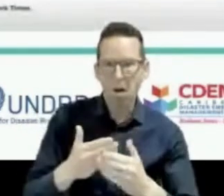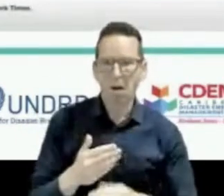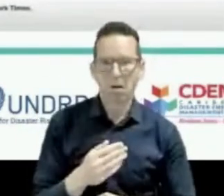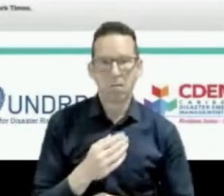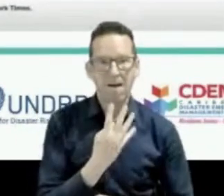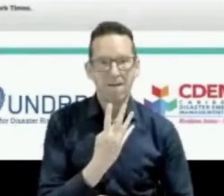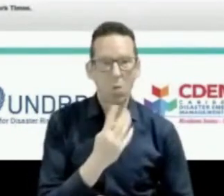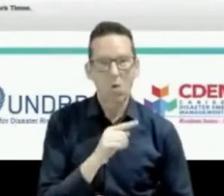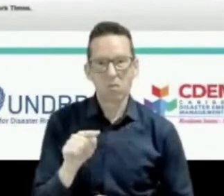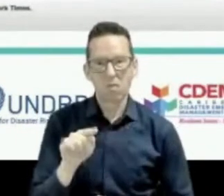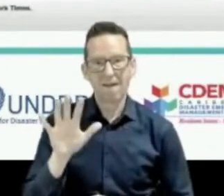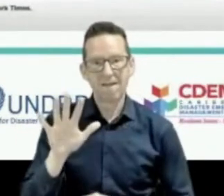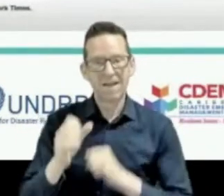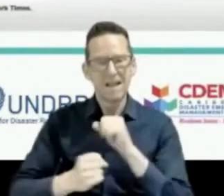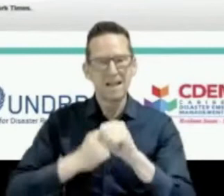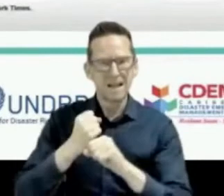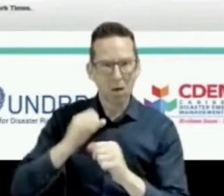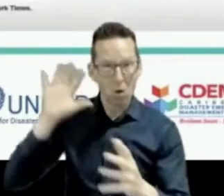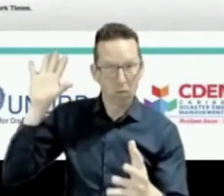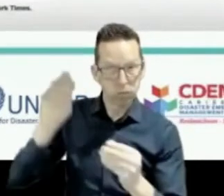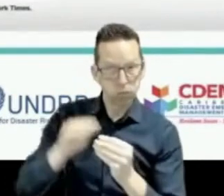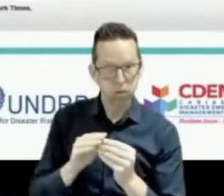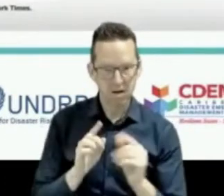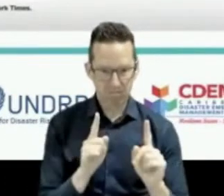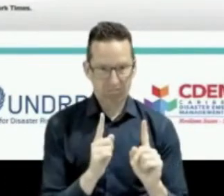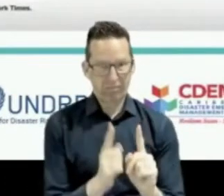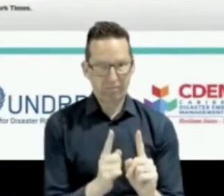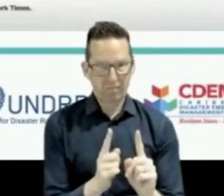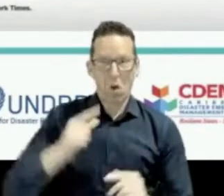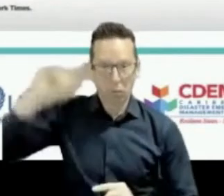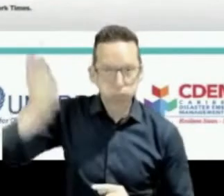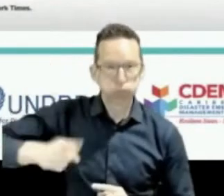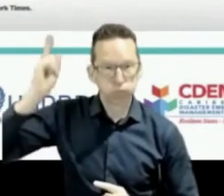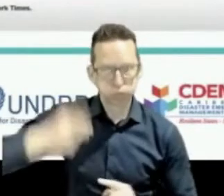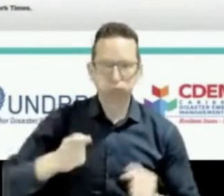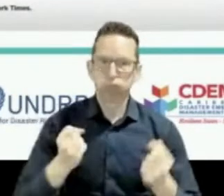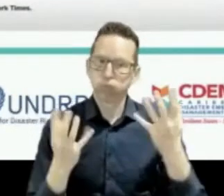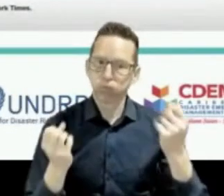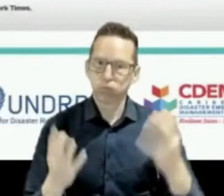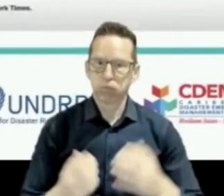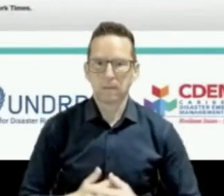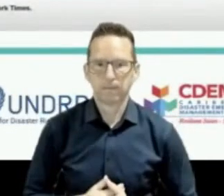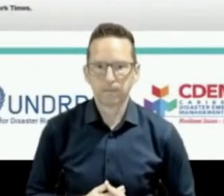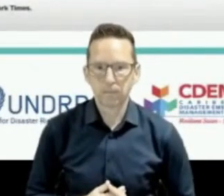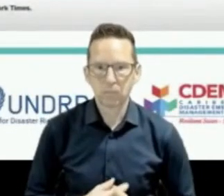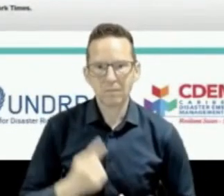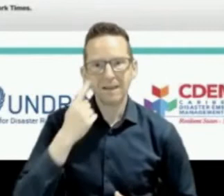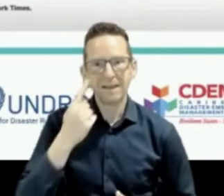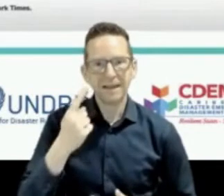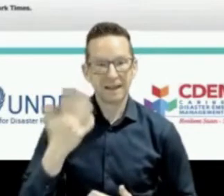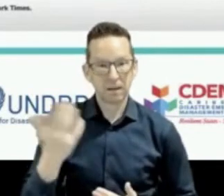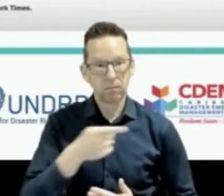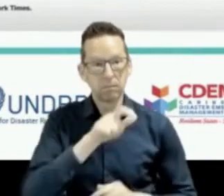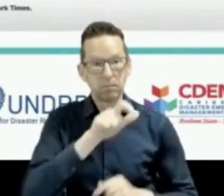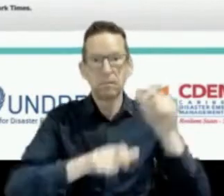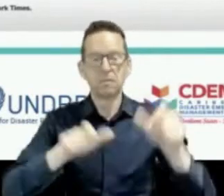Where do we get lightning activity having its most impact? Outdoor sports is one of those areas. And in recent years, El Salvador suffered when they